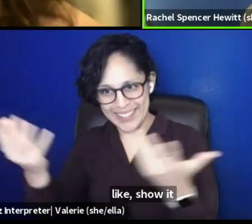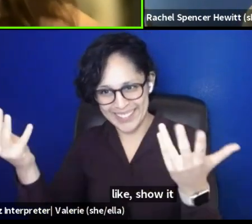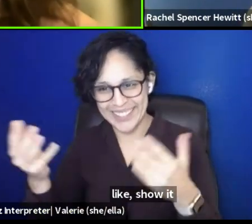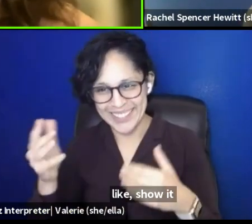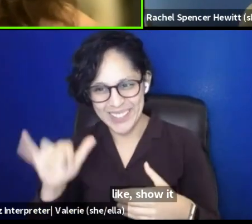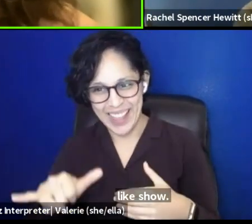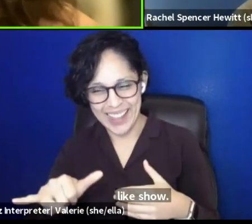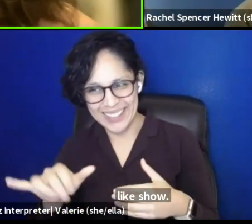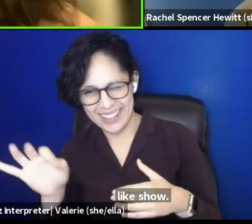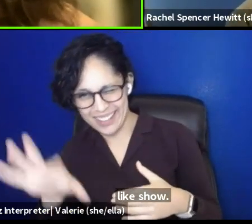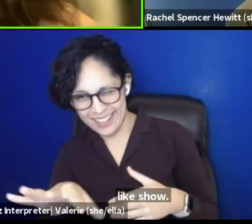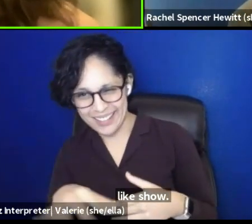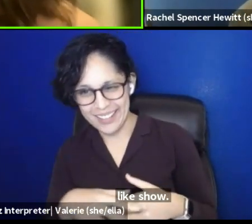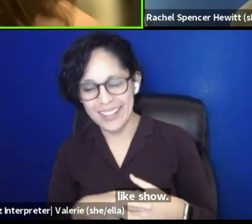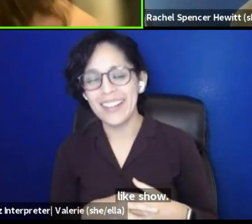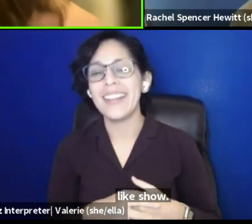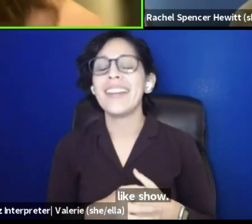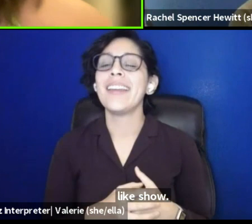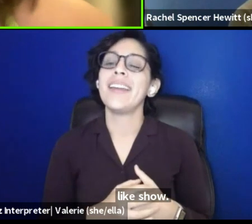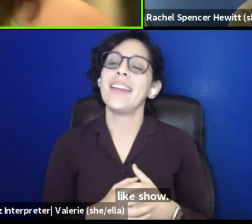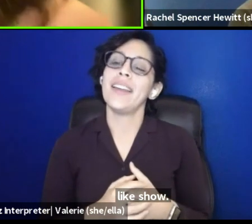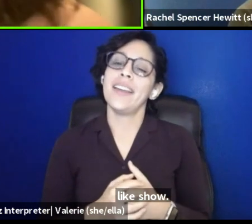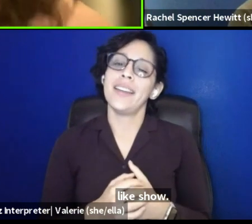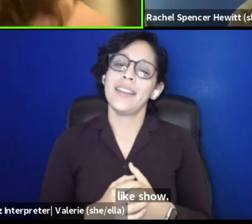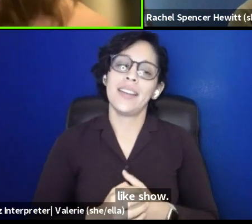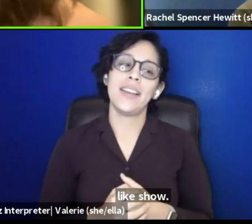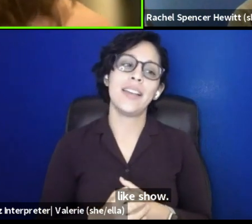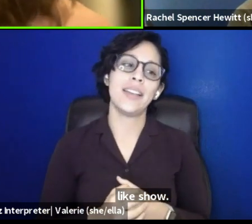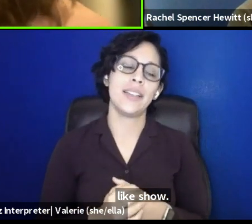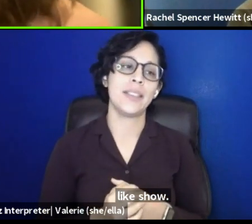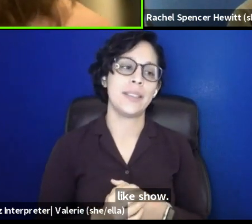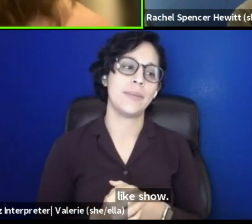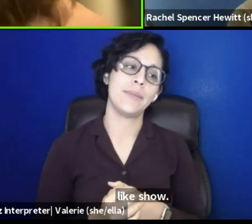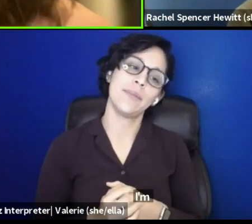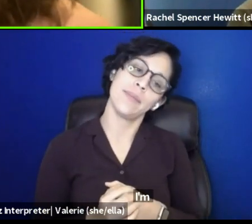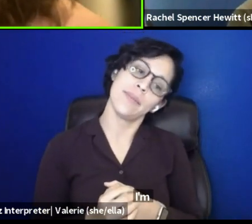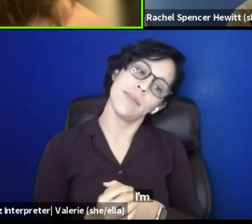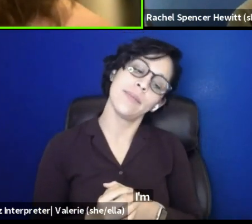Um, I think, um,